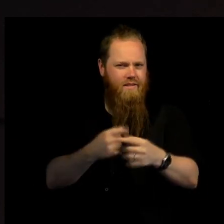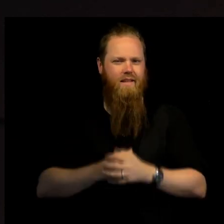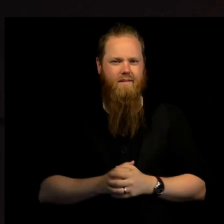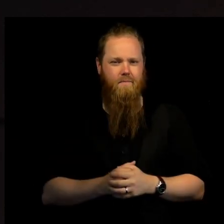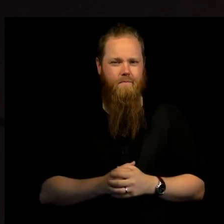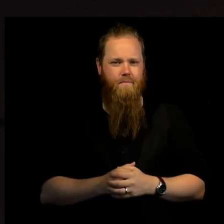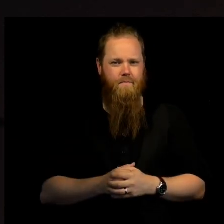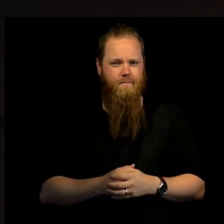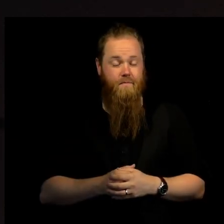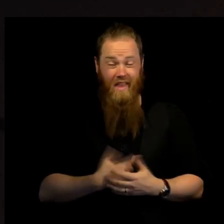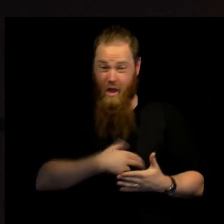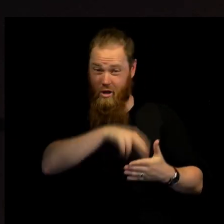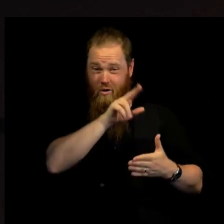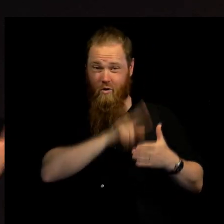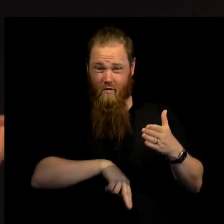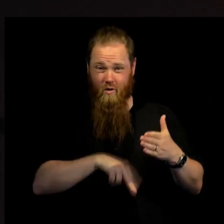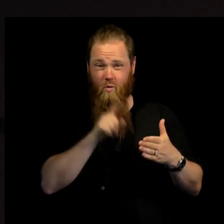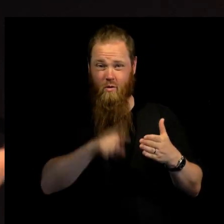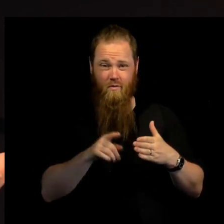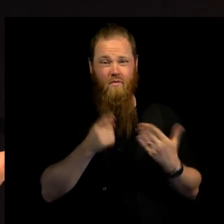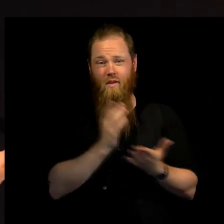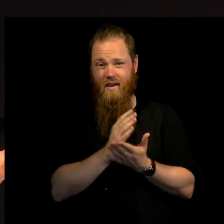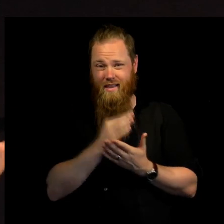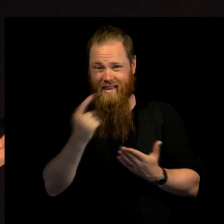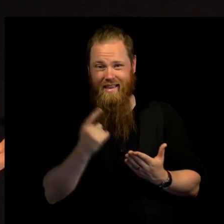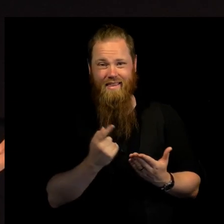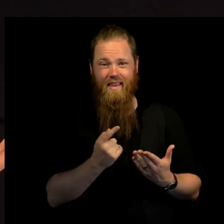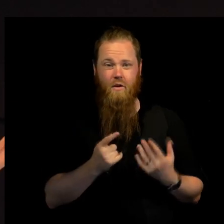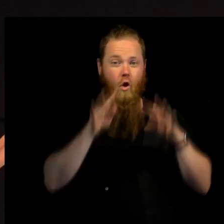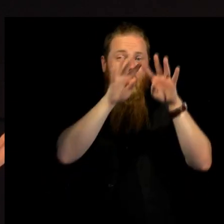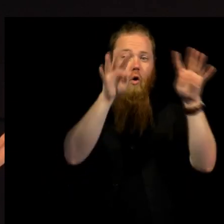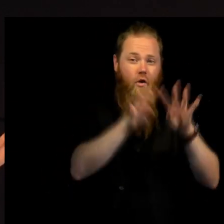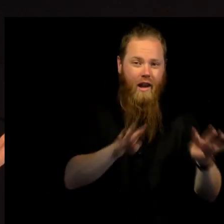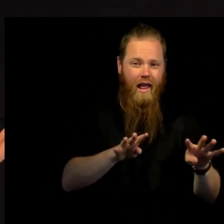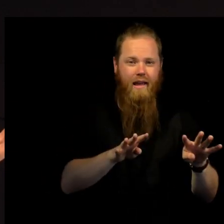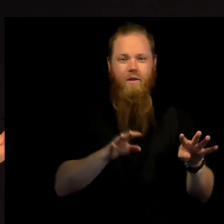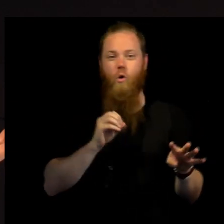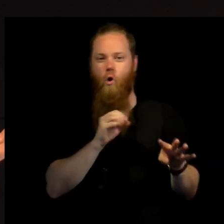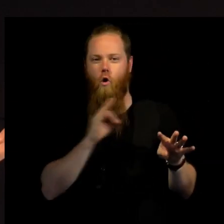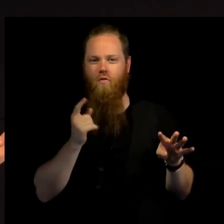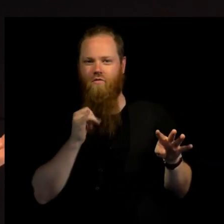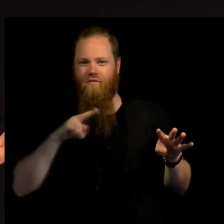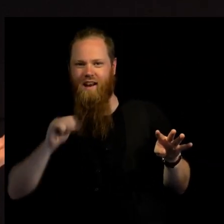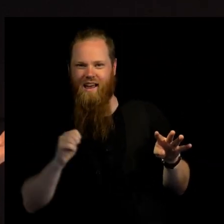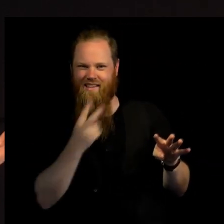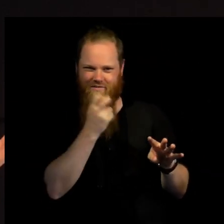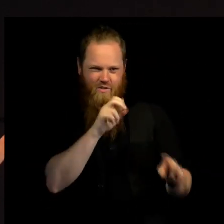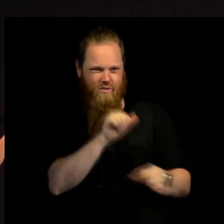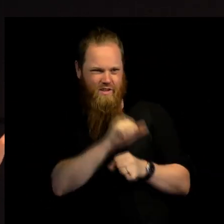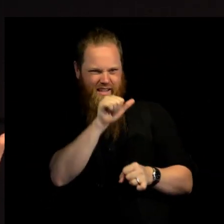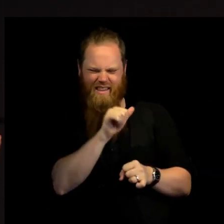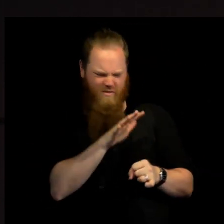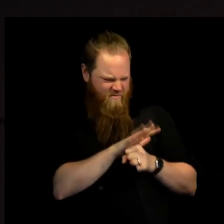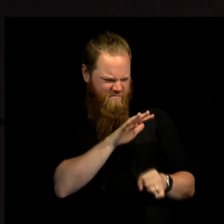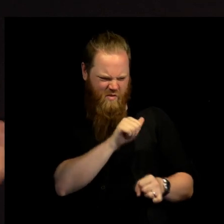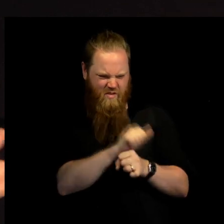on rights offline and online in 2016, think, 15, 16,